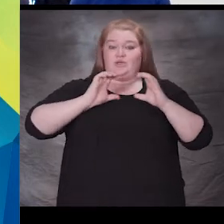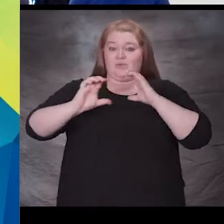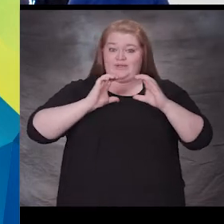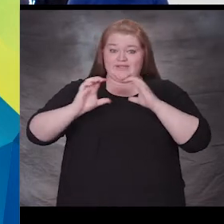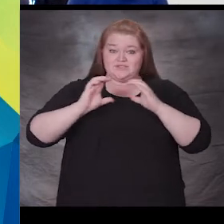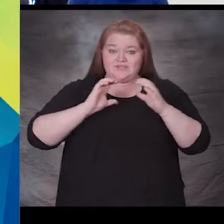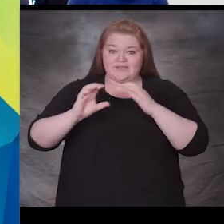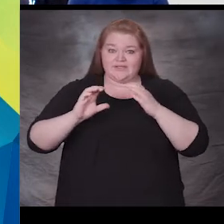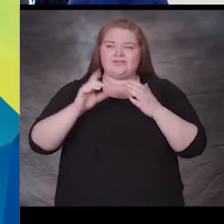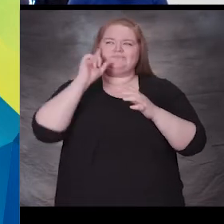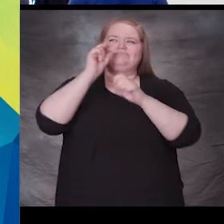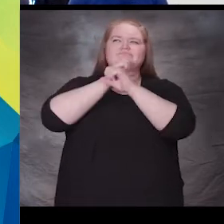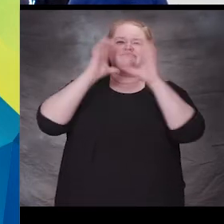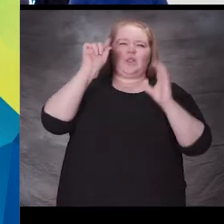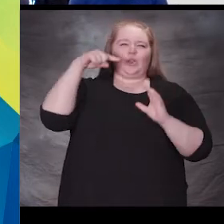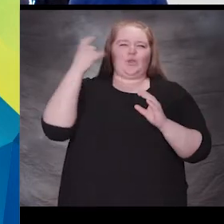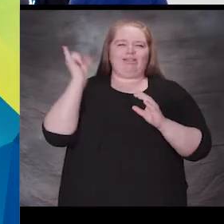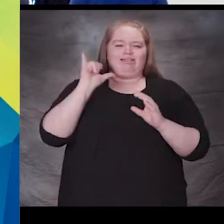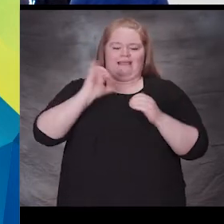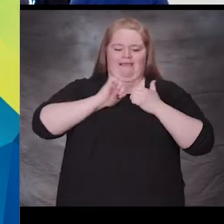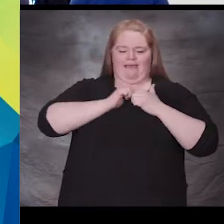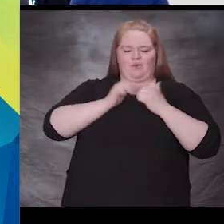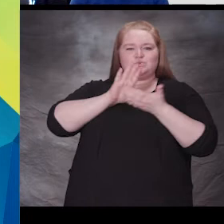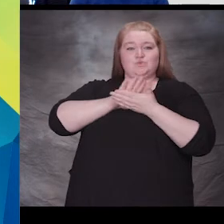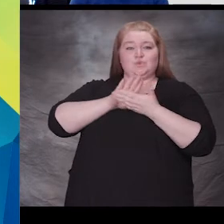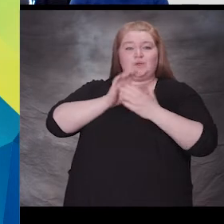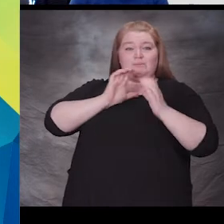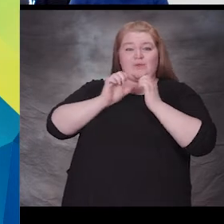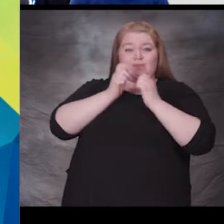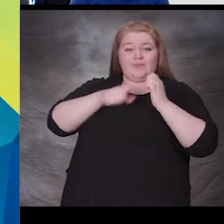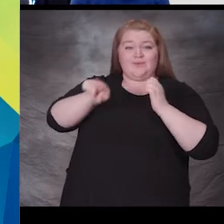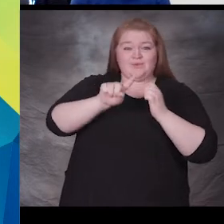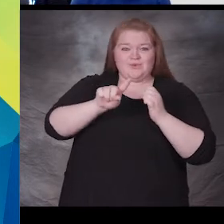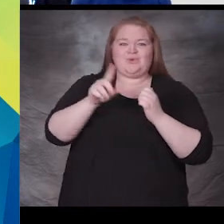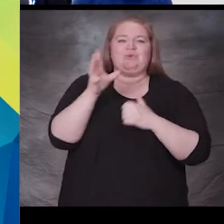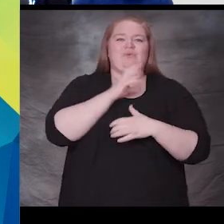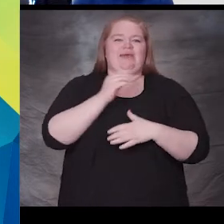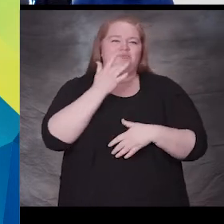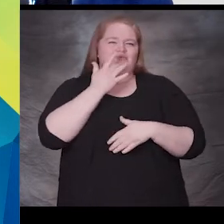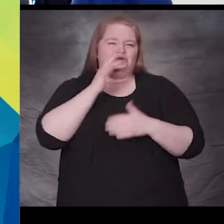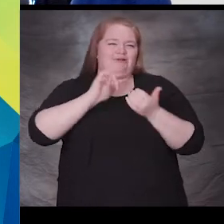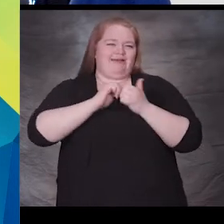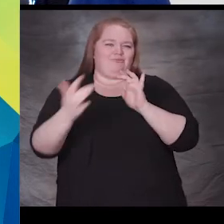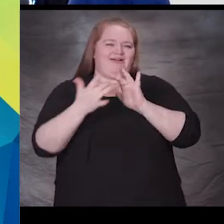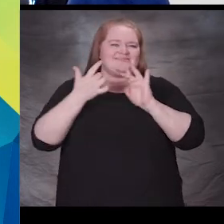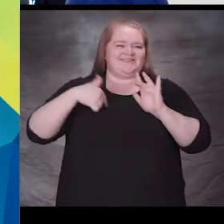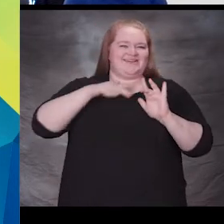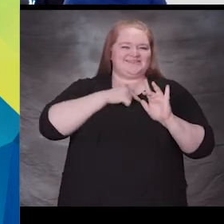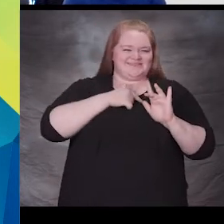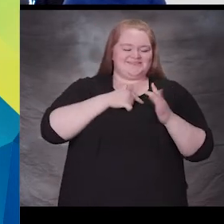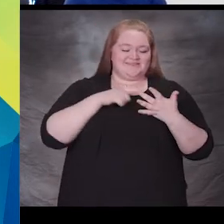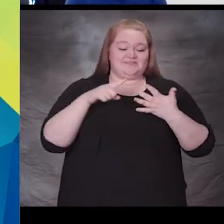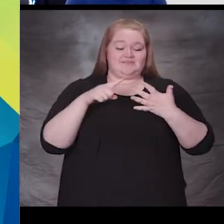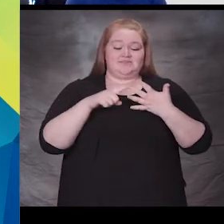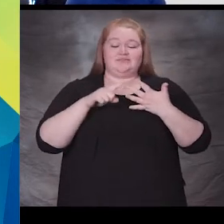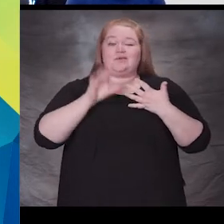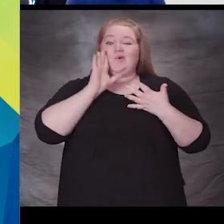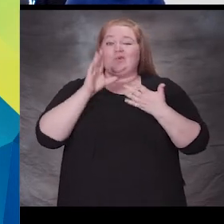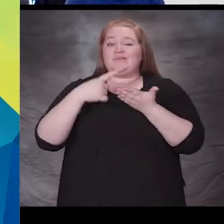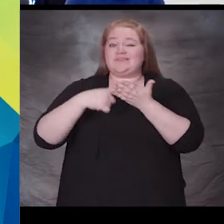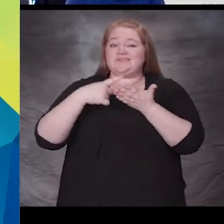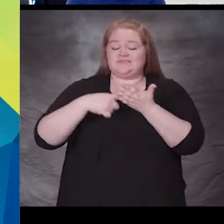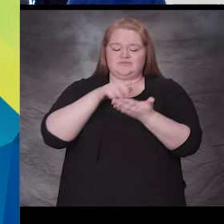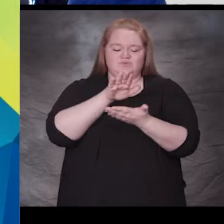and what you can expect from us and how we would love to hear from you. We're going to talk about school